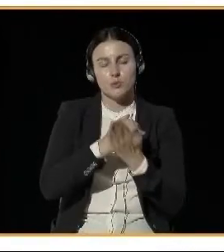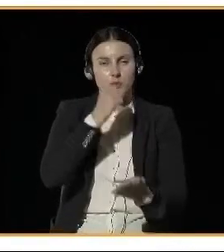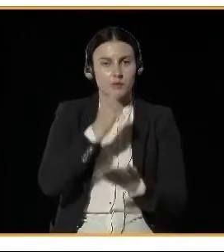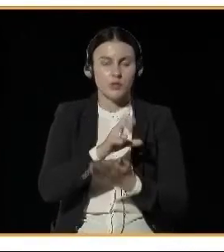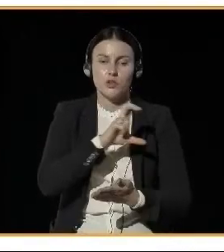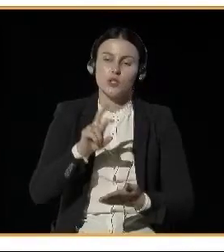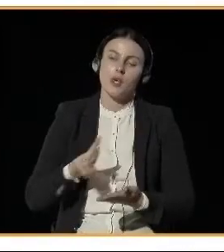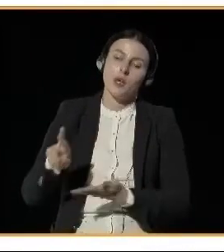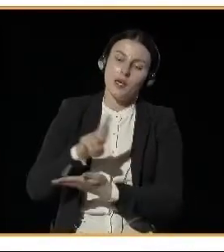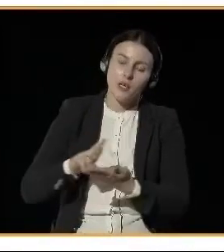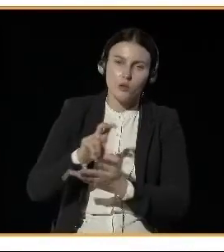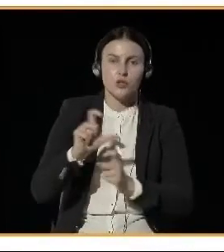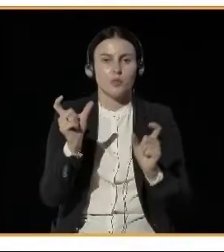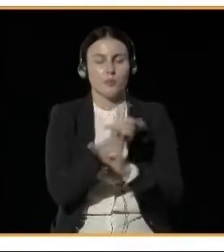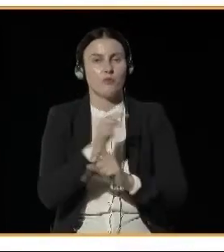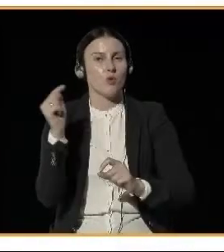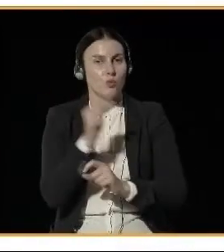only partial.